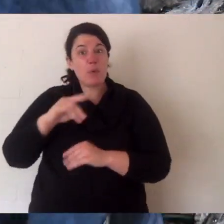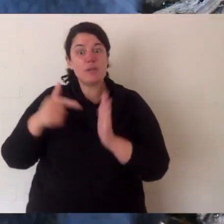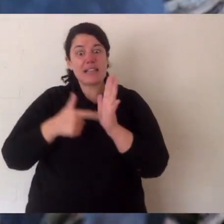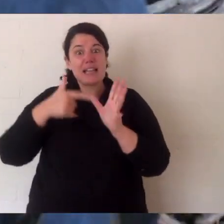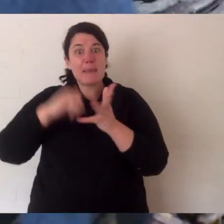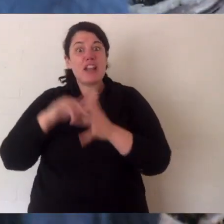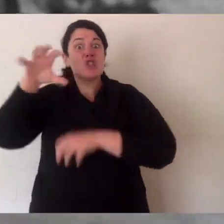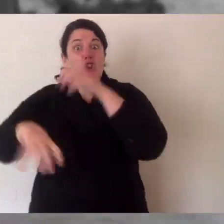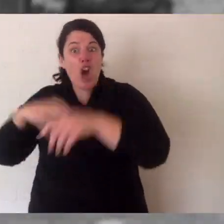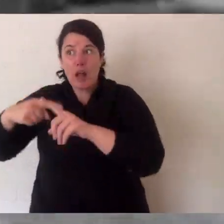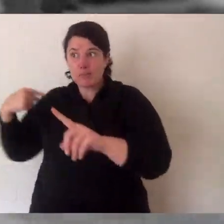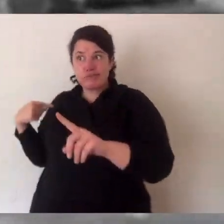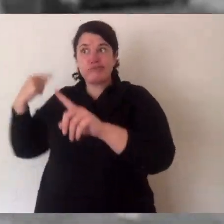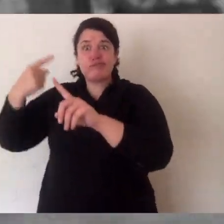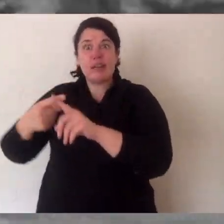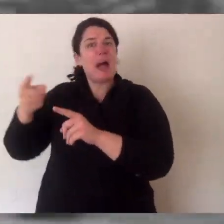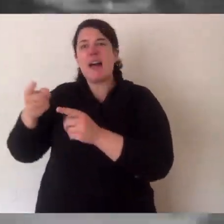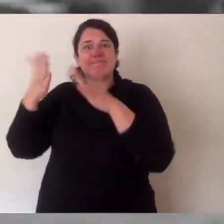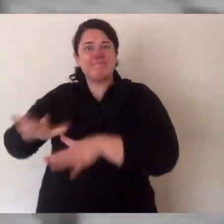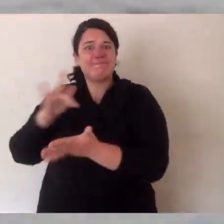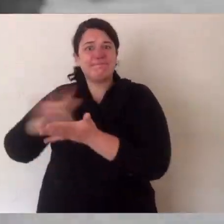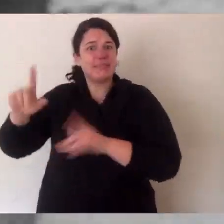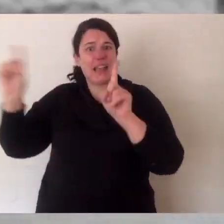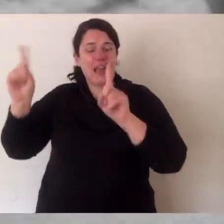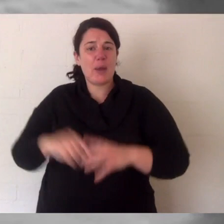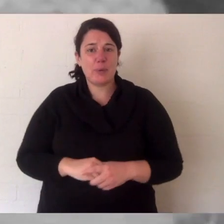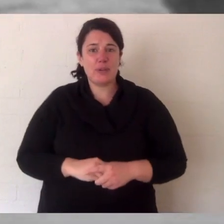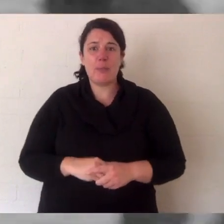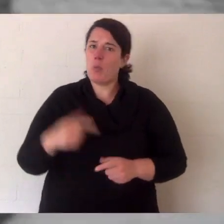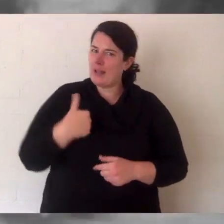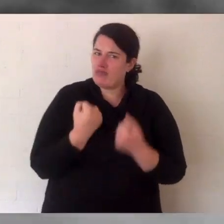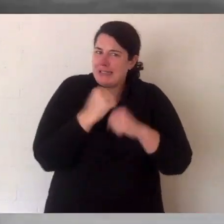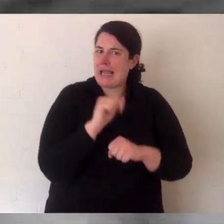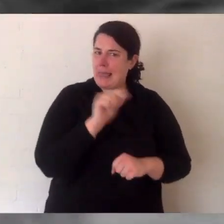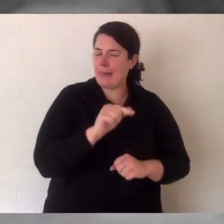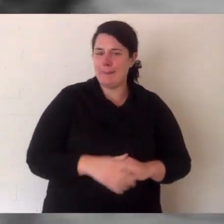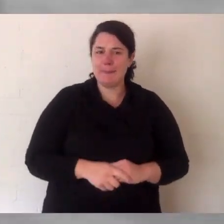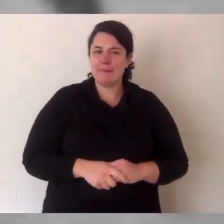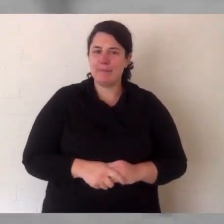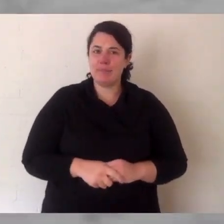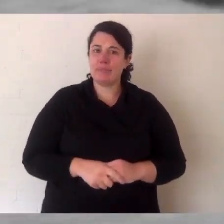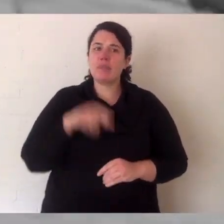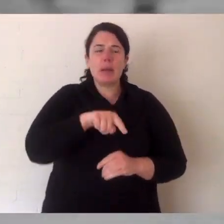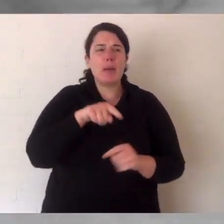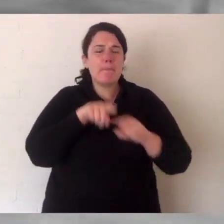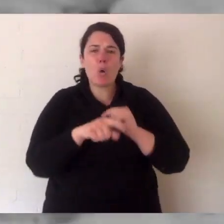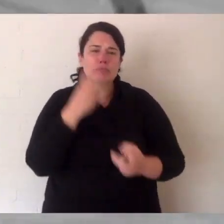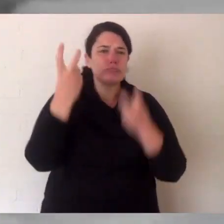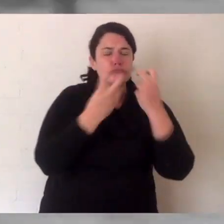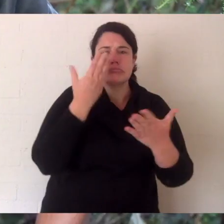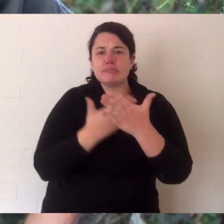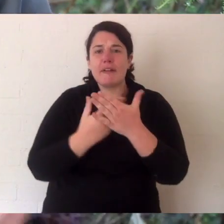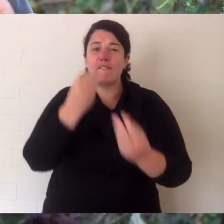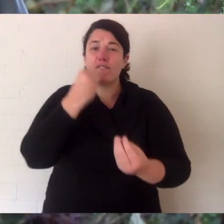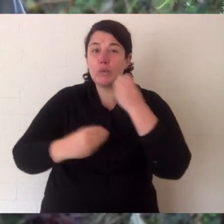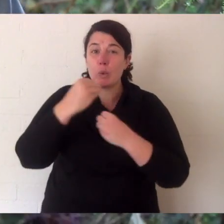was the Tasmanian Tiger and sadly in the early 1900s that went extinct. It means we need to protect the devil all the more.